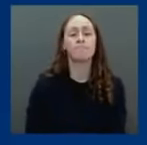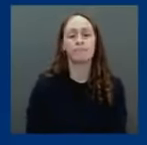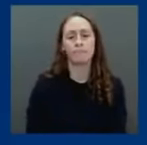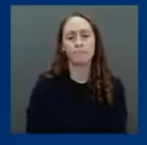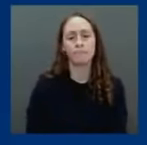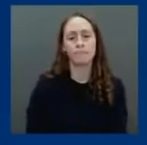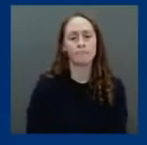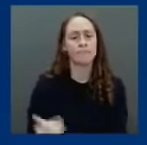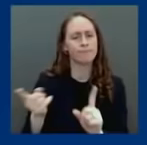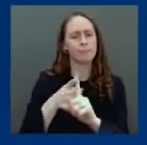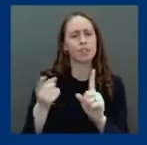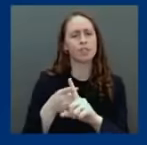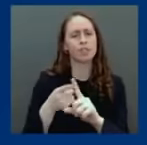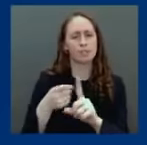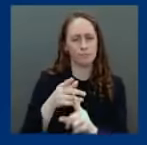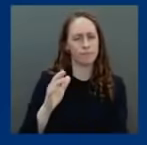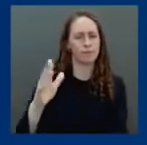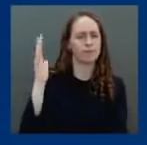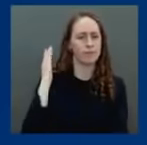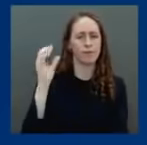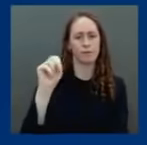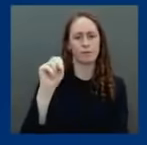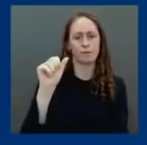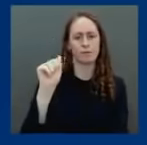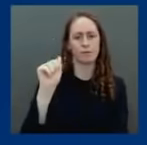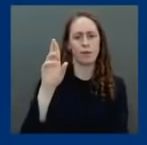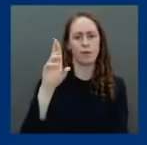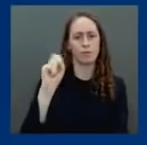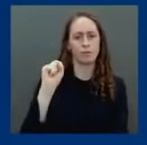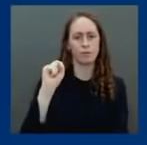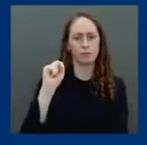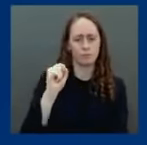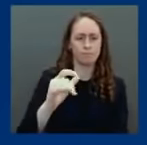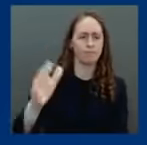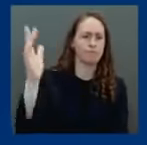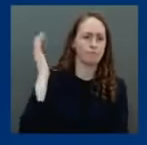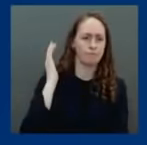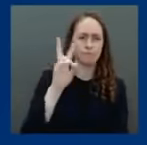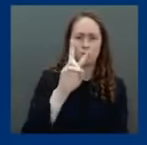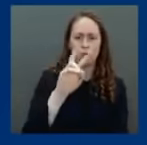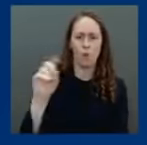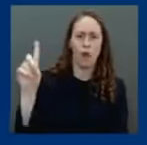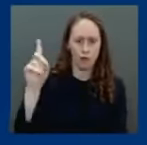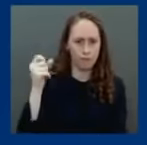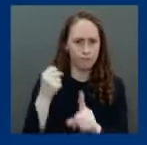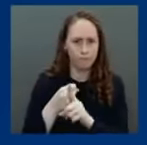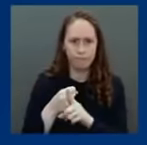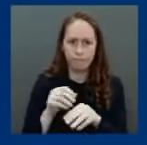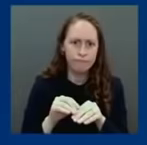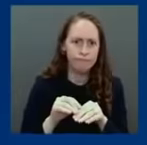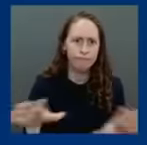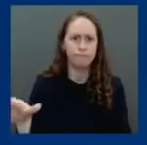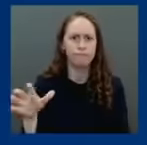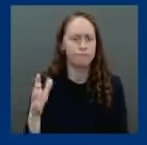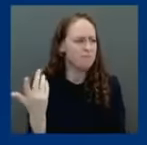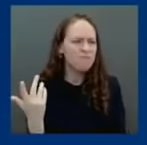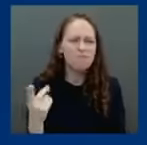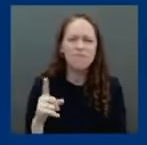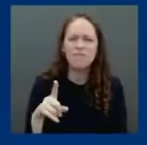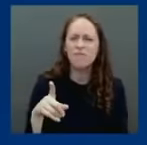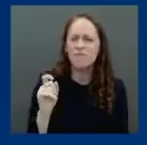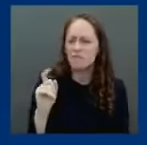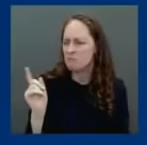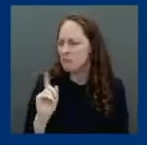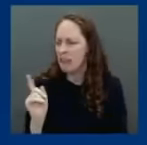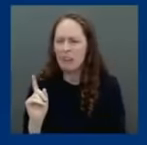2003. And there was a mystery about how that happened. And then finally, after a lot of studies that actually took years